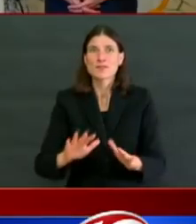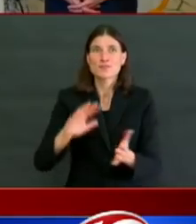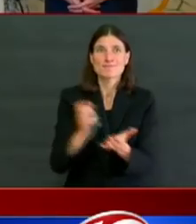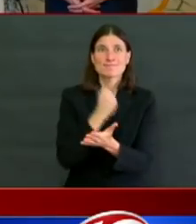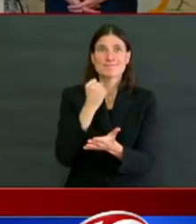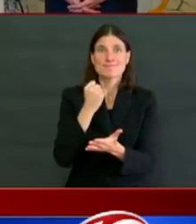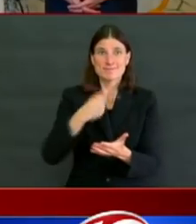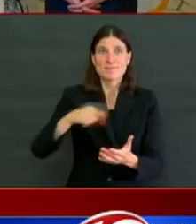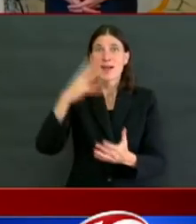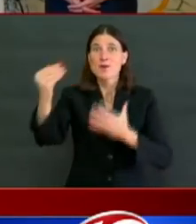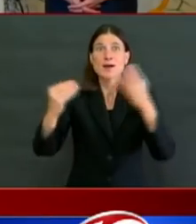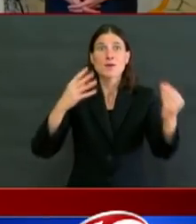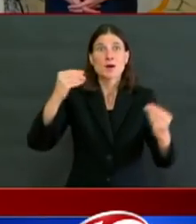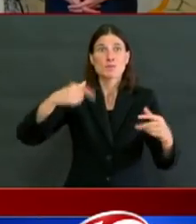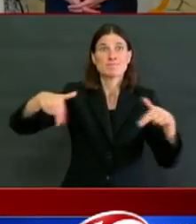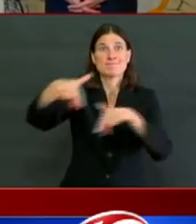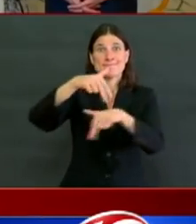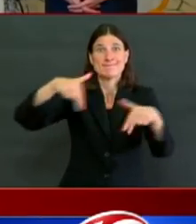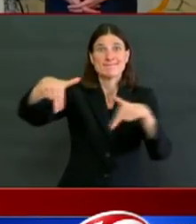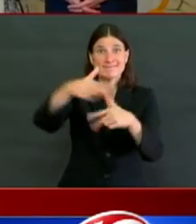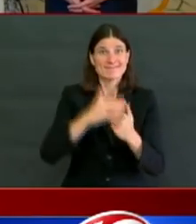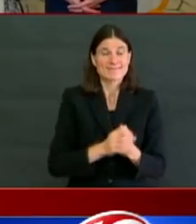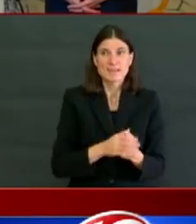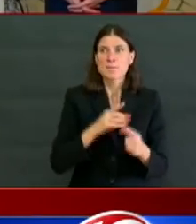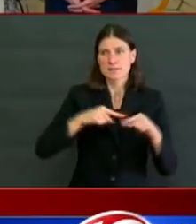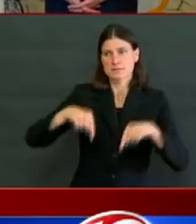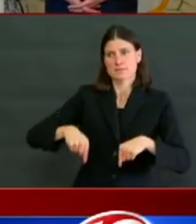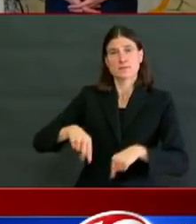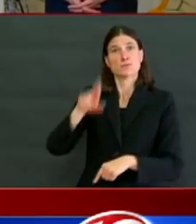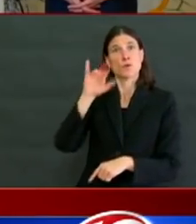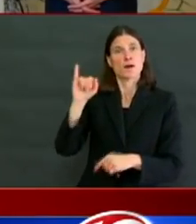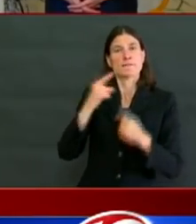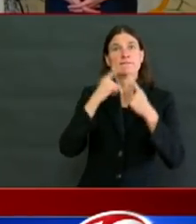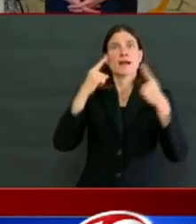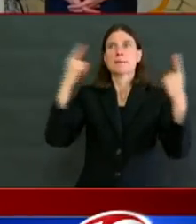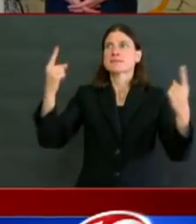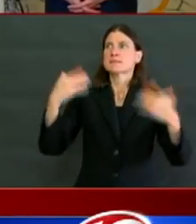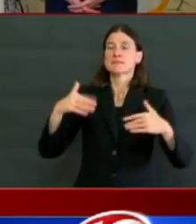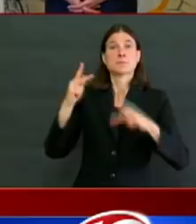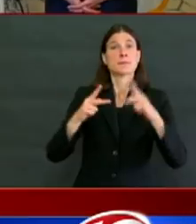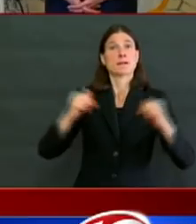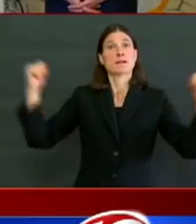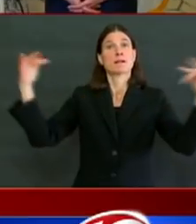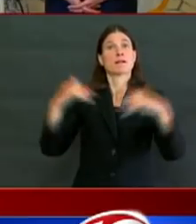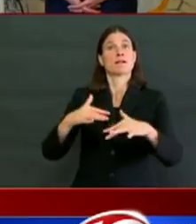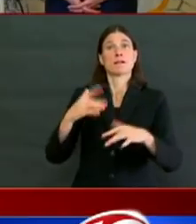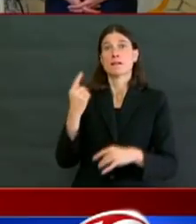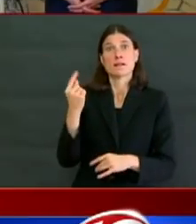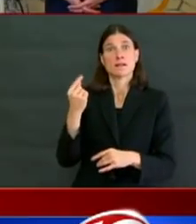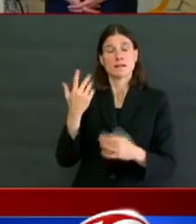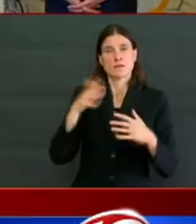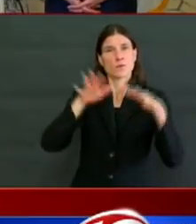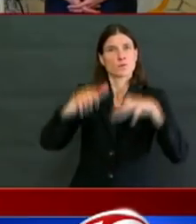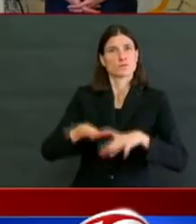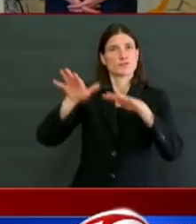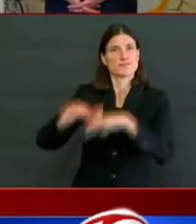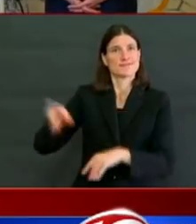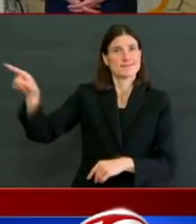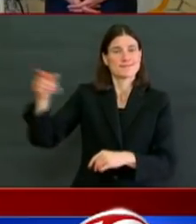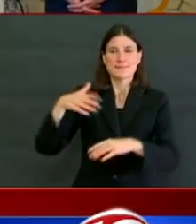are our parks and beaches. So the good news is we're planning for a phased reopening.